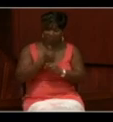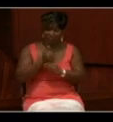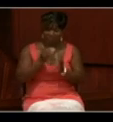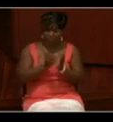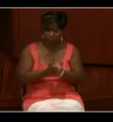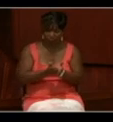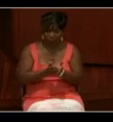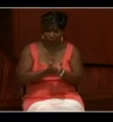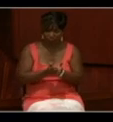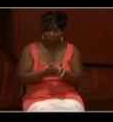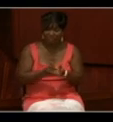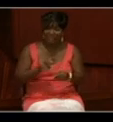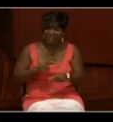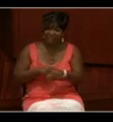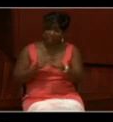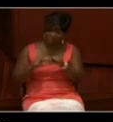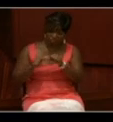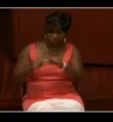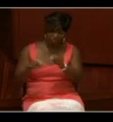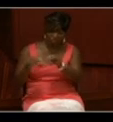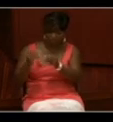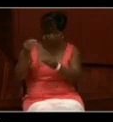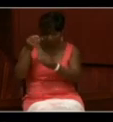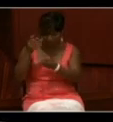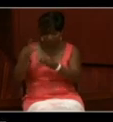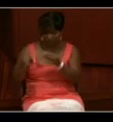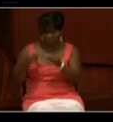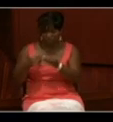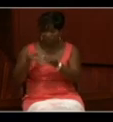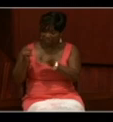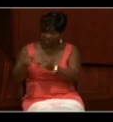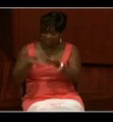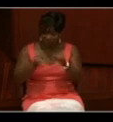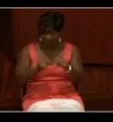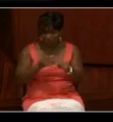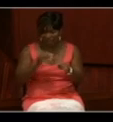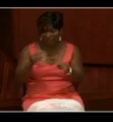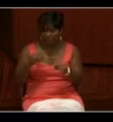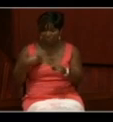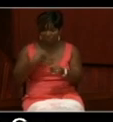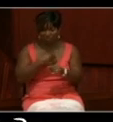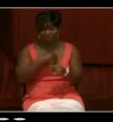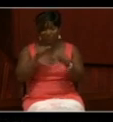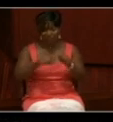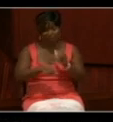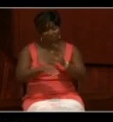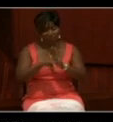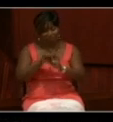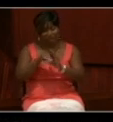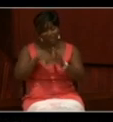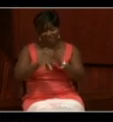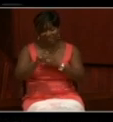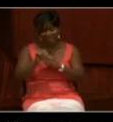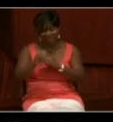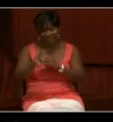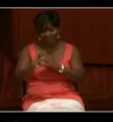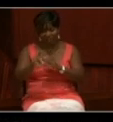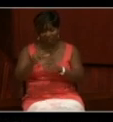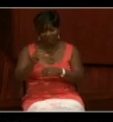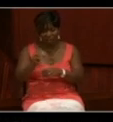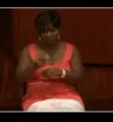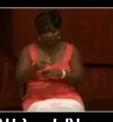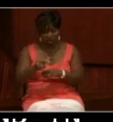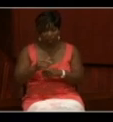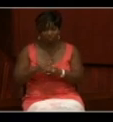As time goes on, more information about individuals and crew members can be found in the pages of the deck logs. During Civil War, Congress authorized the